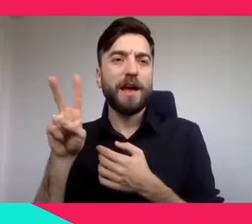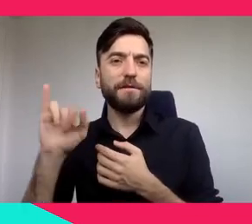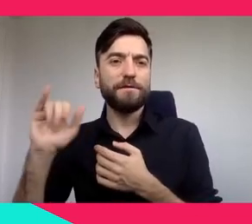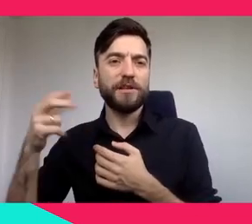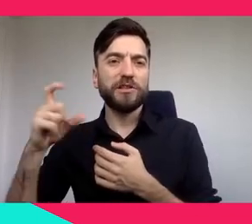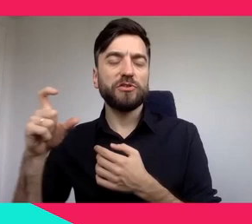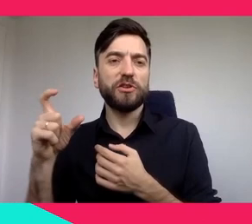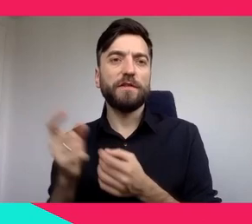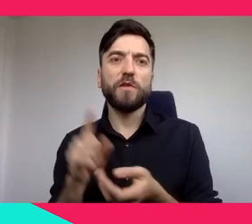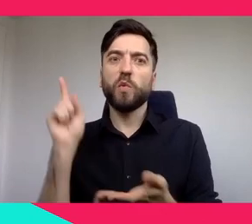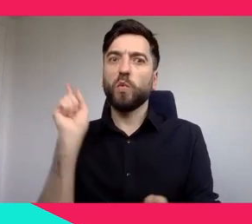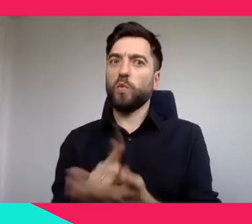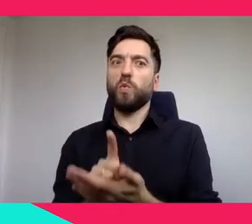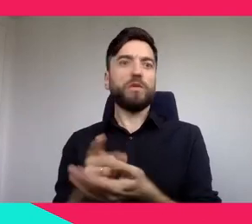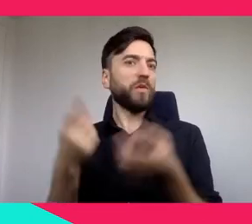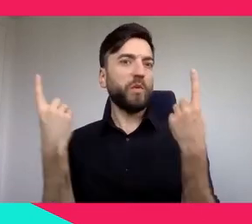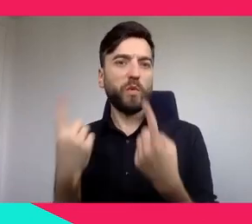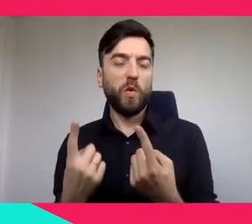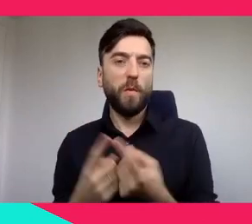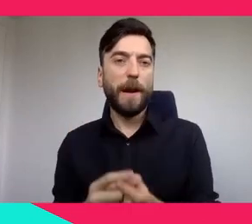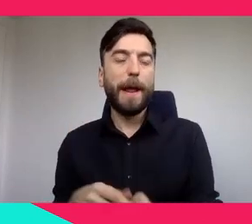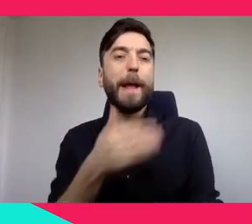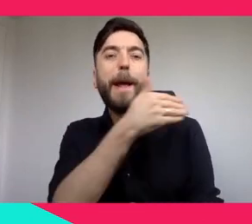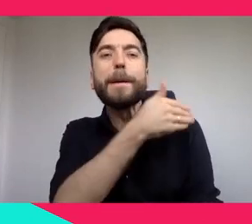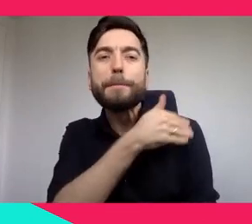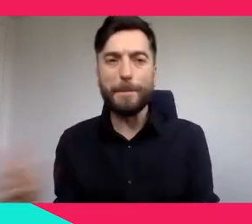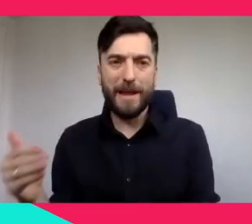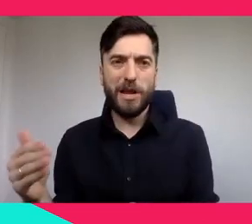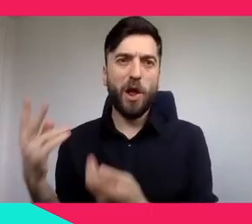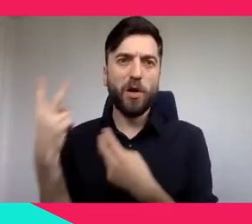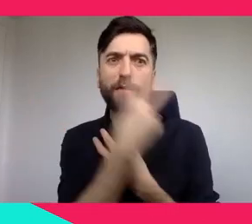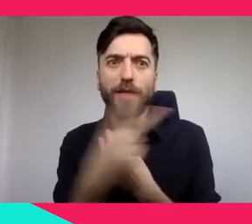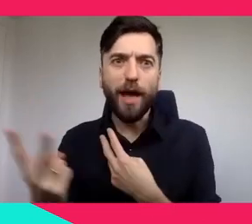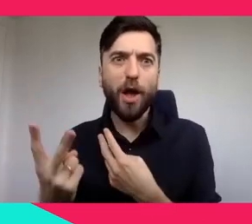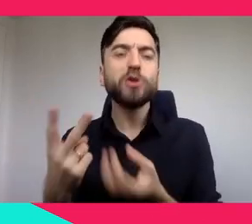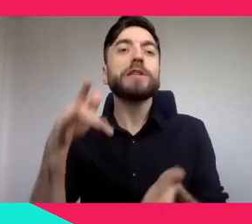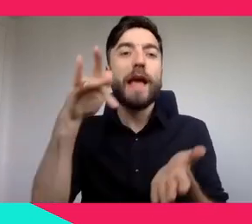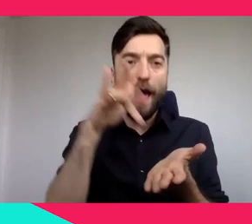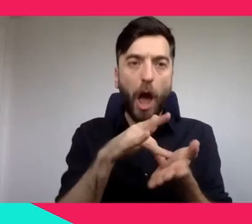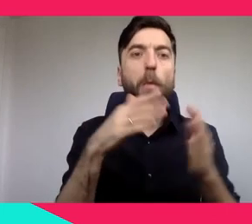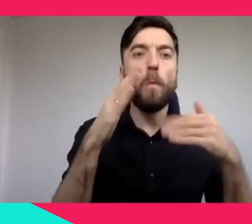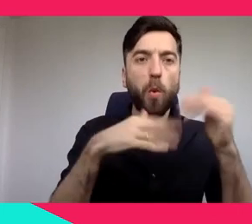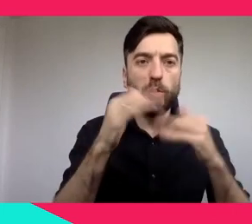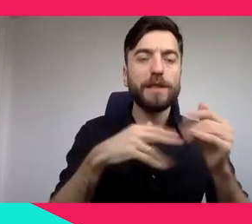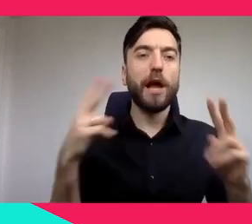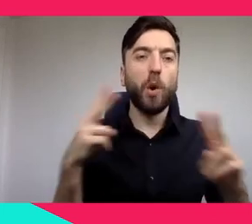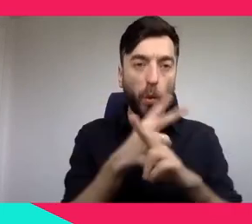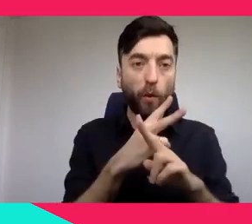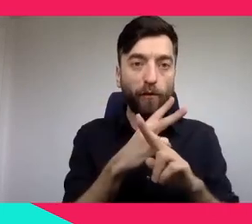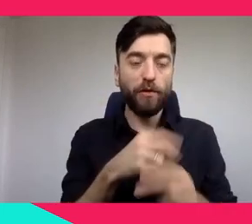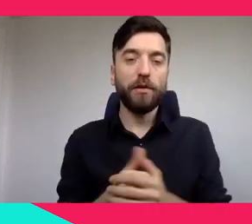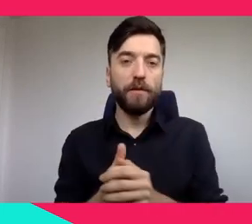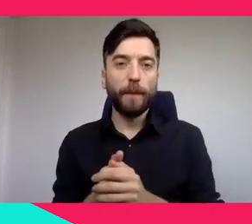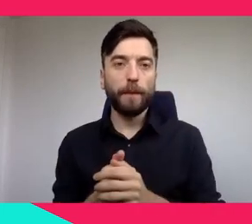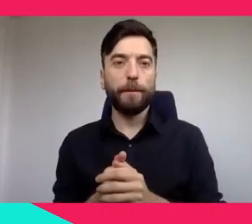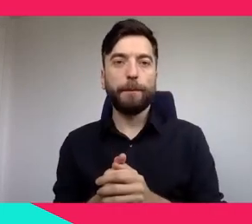visitors in the loop. This experience is also an effective way of understanding the painting through